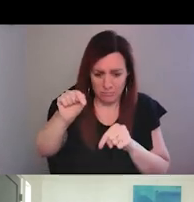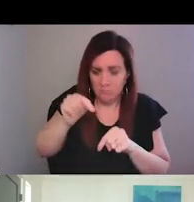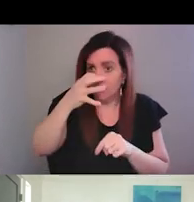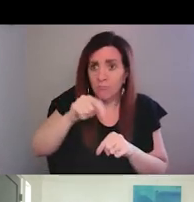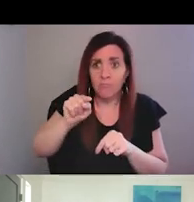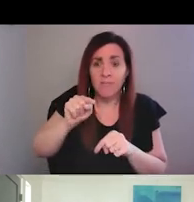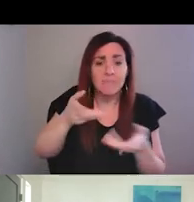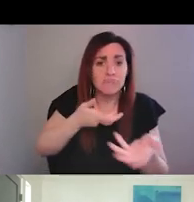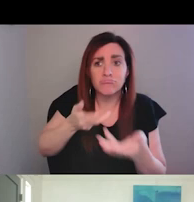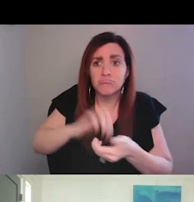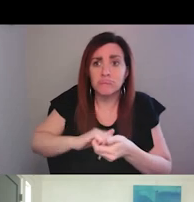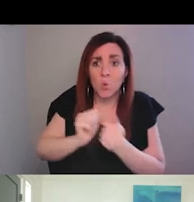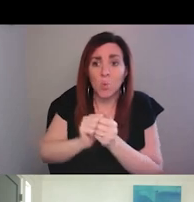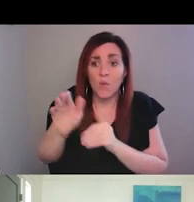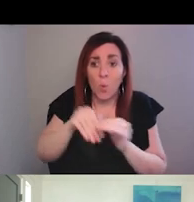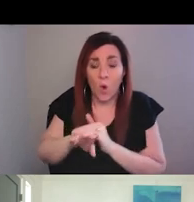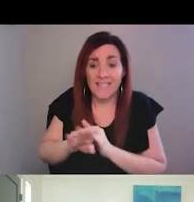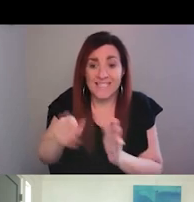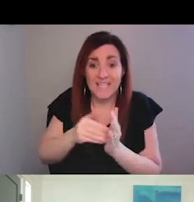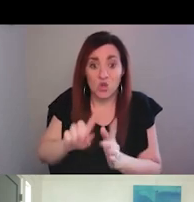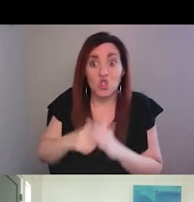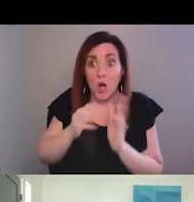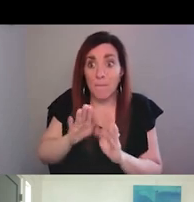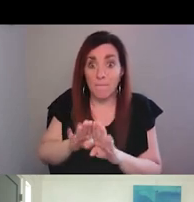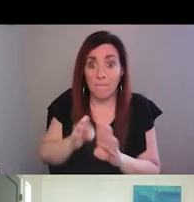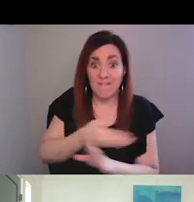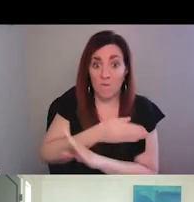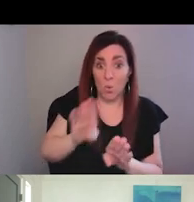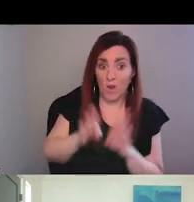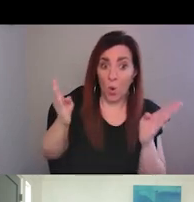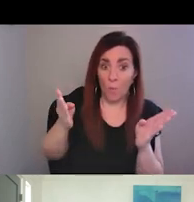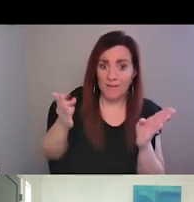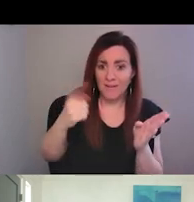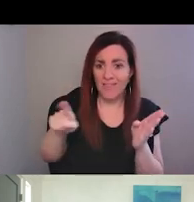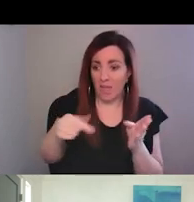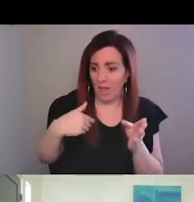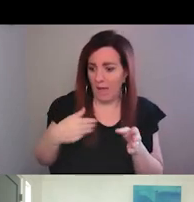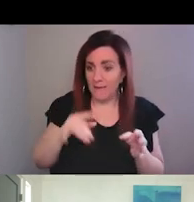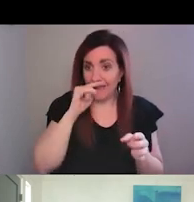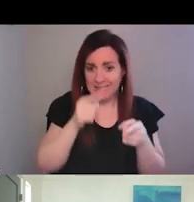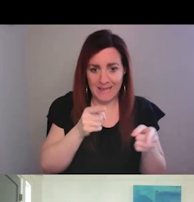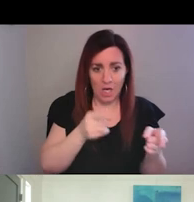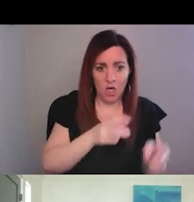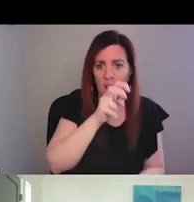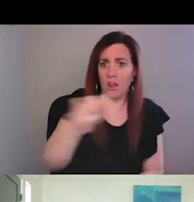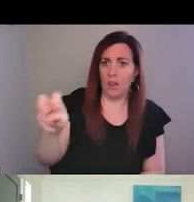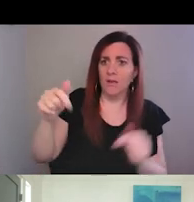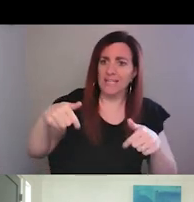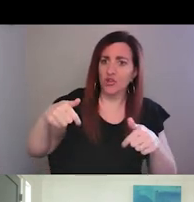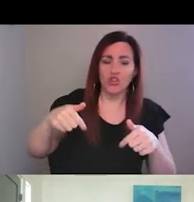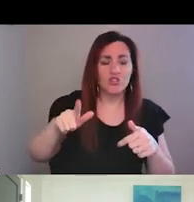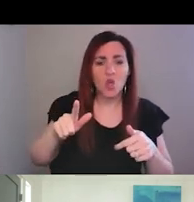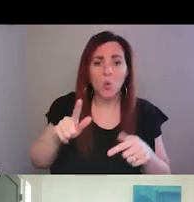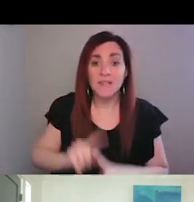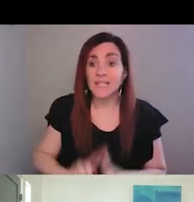center that actually started before we opened so that they're feeding kids there. So if you ask what I think has made the biggest difference is